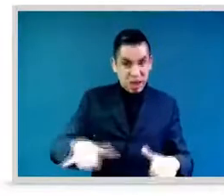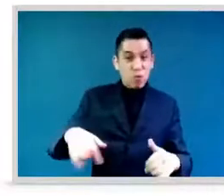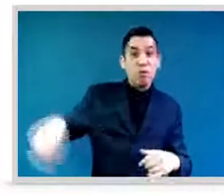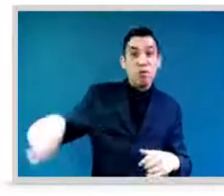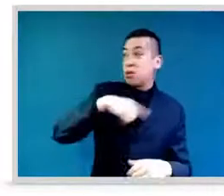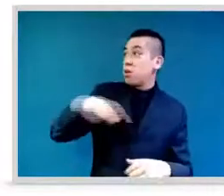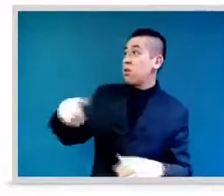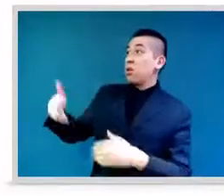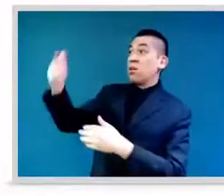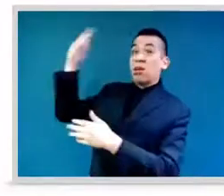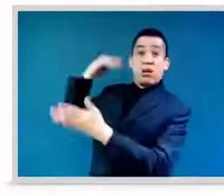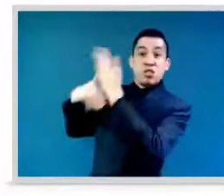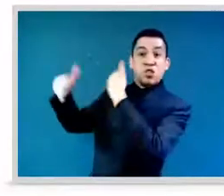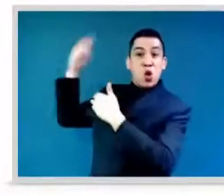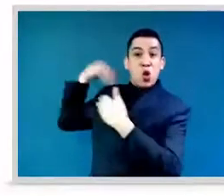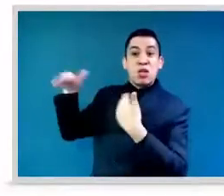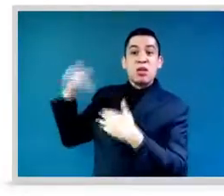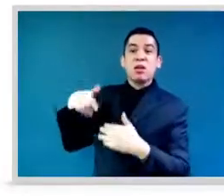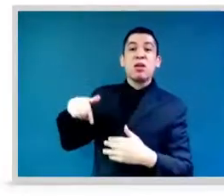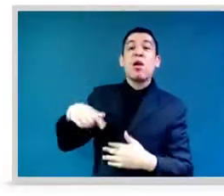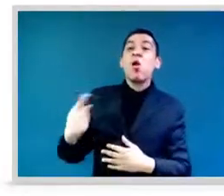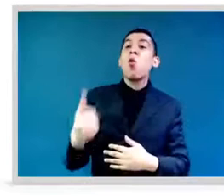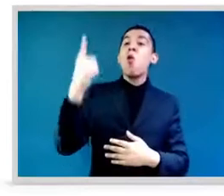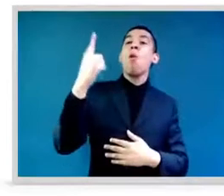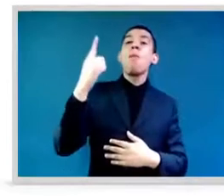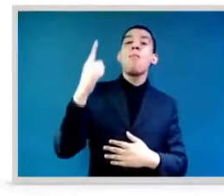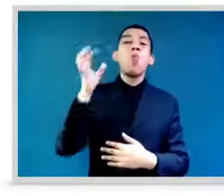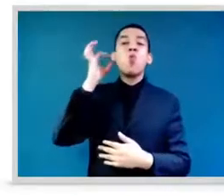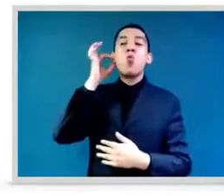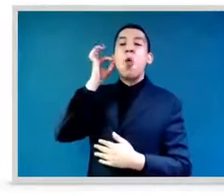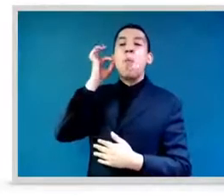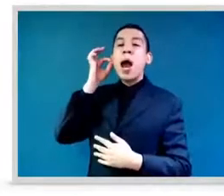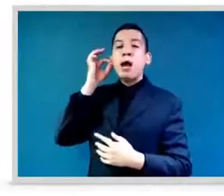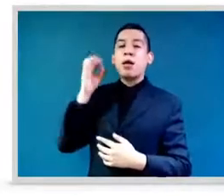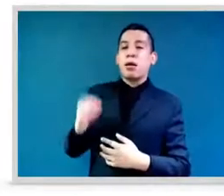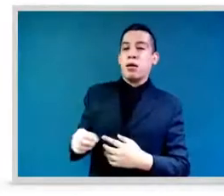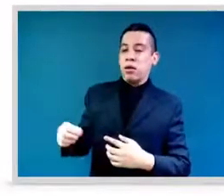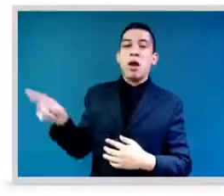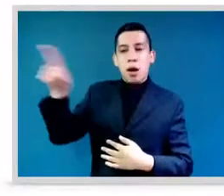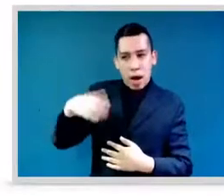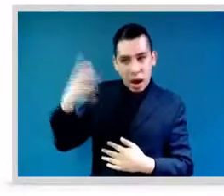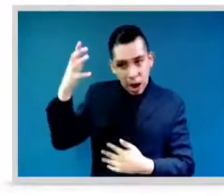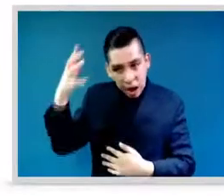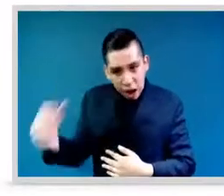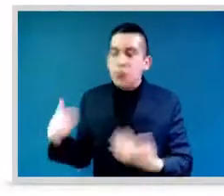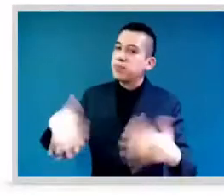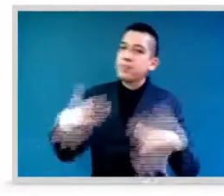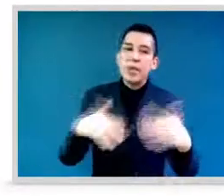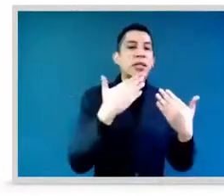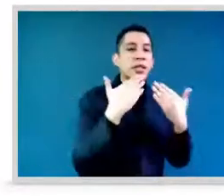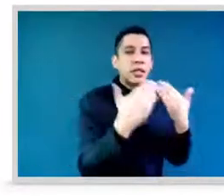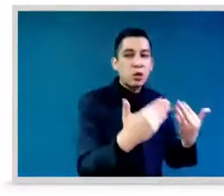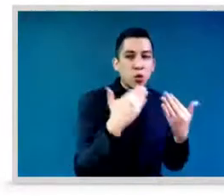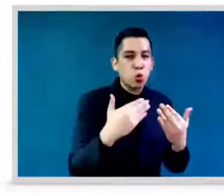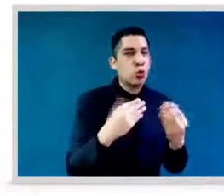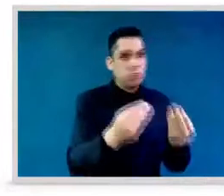Every time we are one of us, we have to We have to thank each because that makes stronger. It makes us